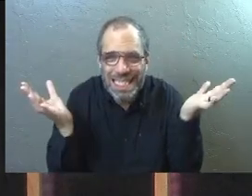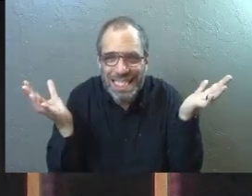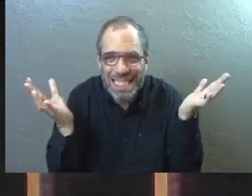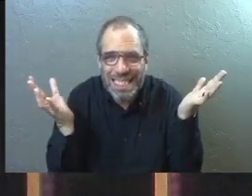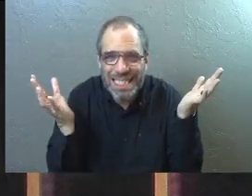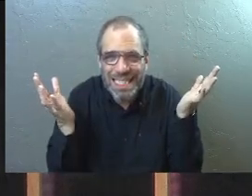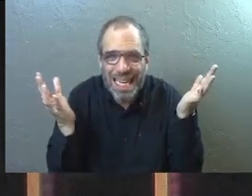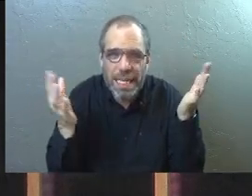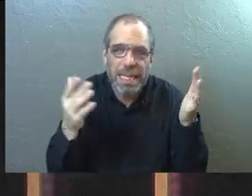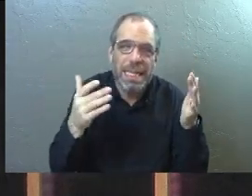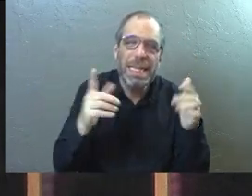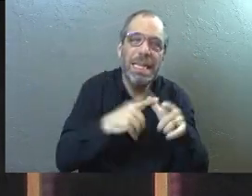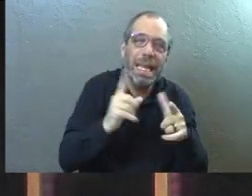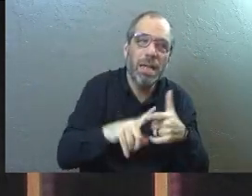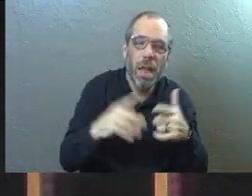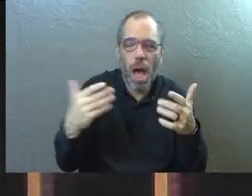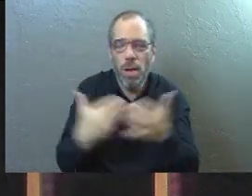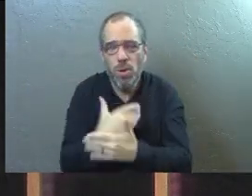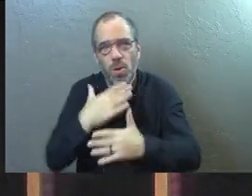And then I get a new body.